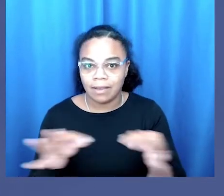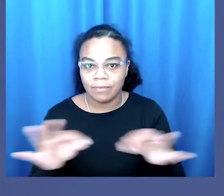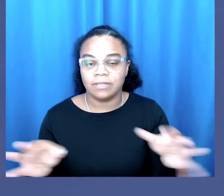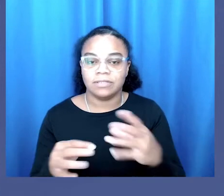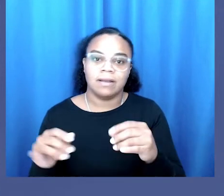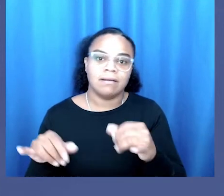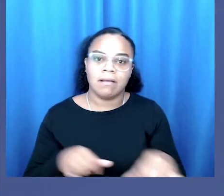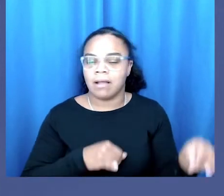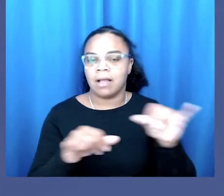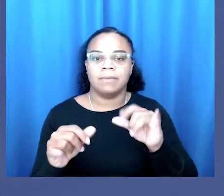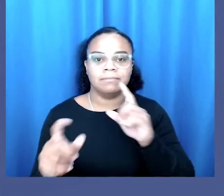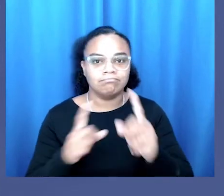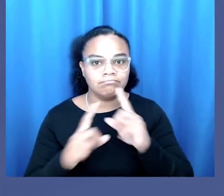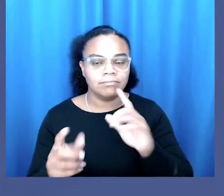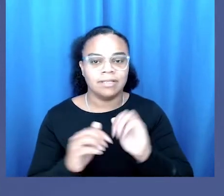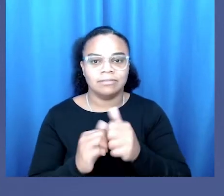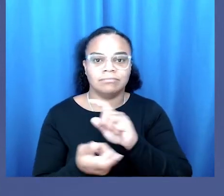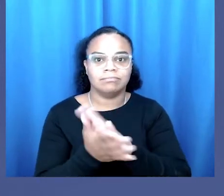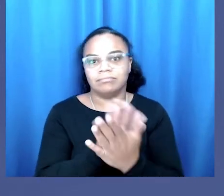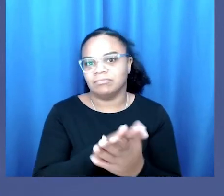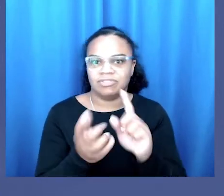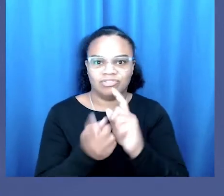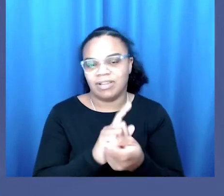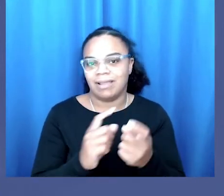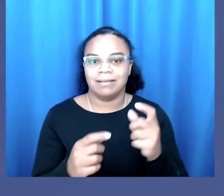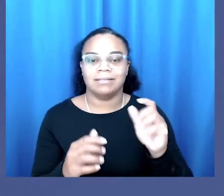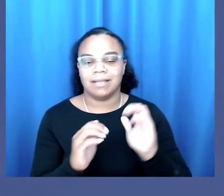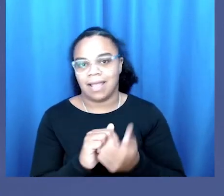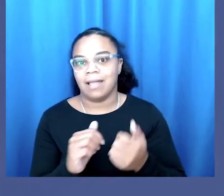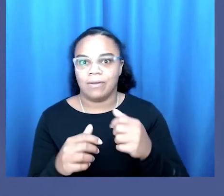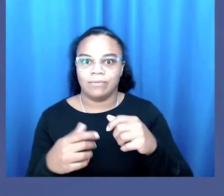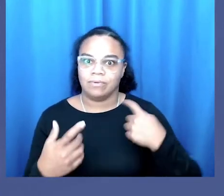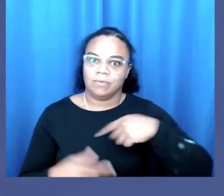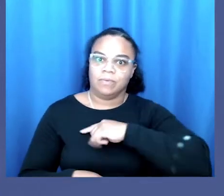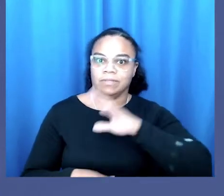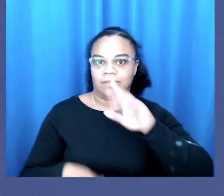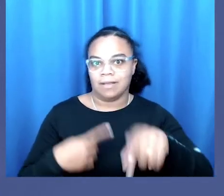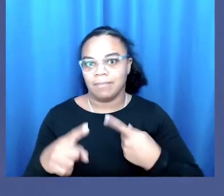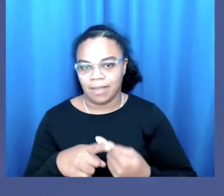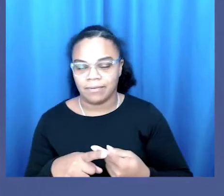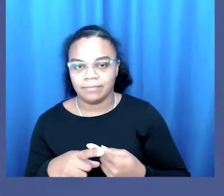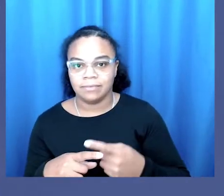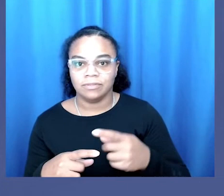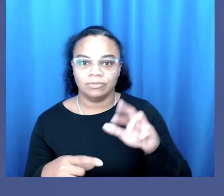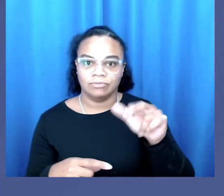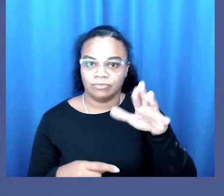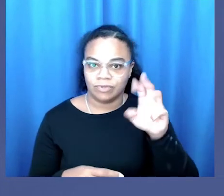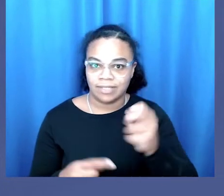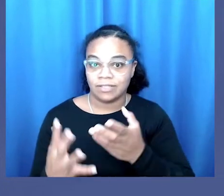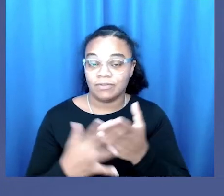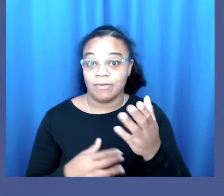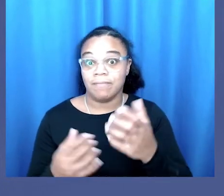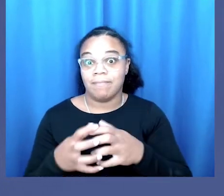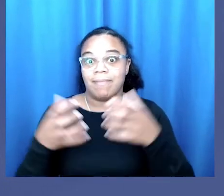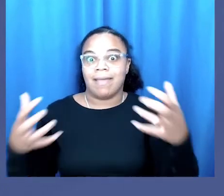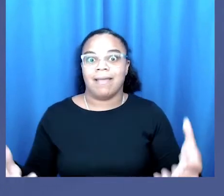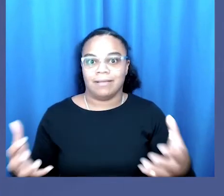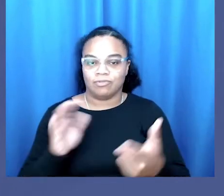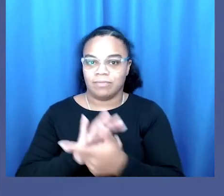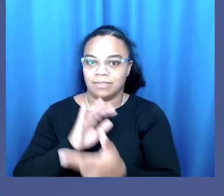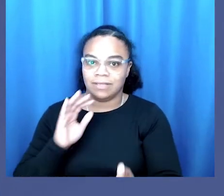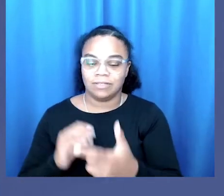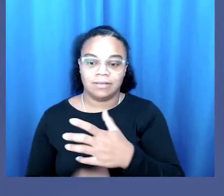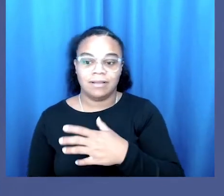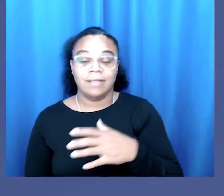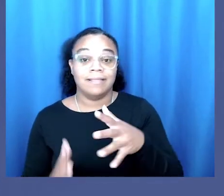language into common parlance and obscure the way the American racial caste system functions through mass criminalization. The idea is that